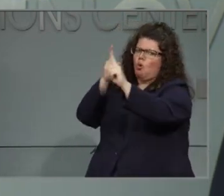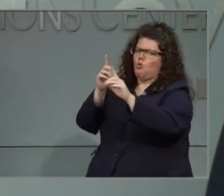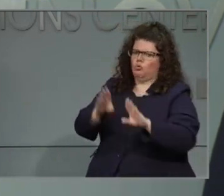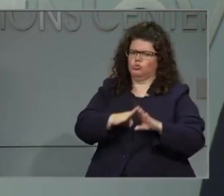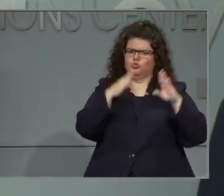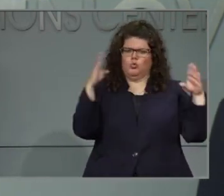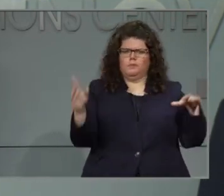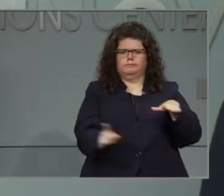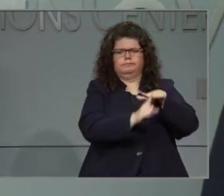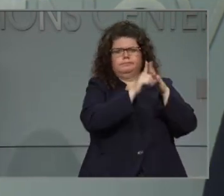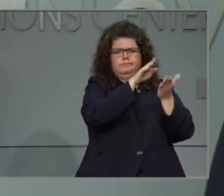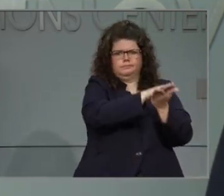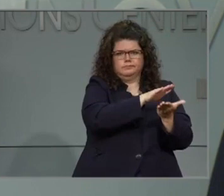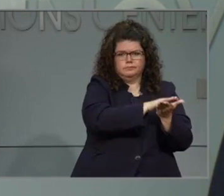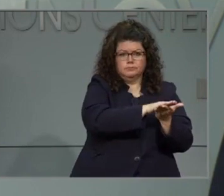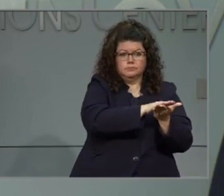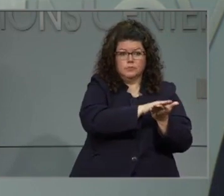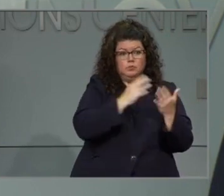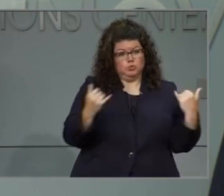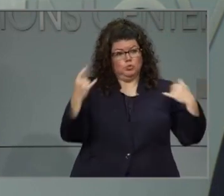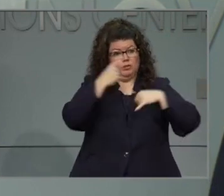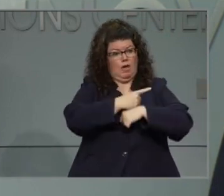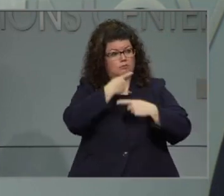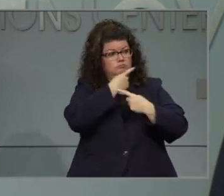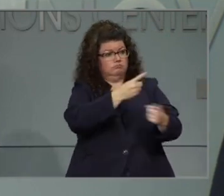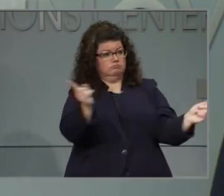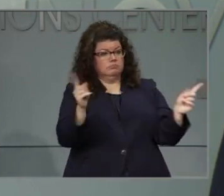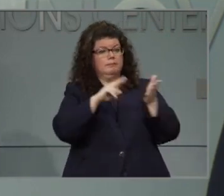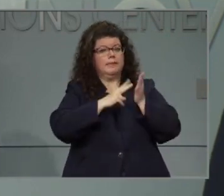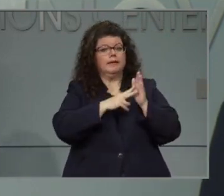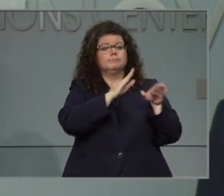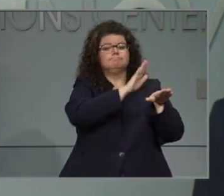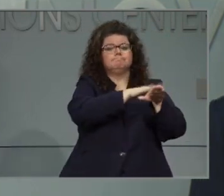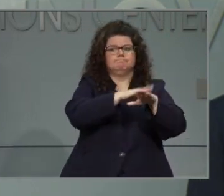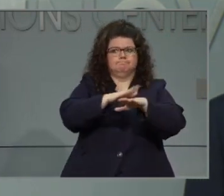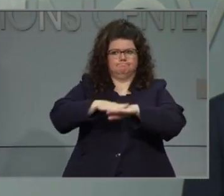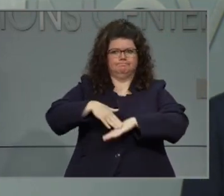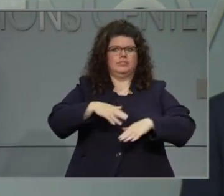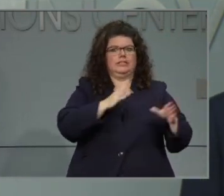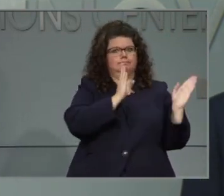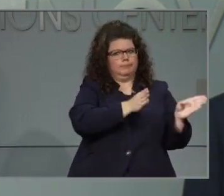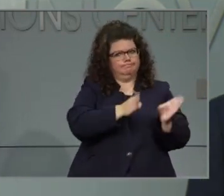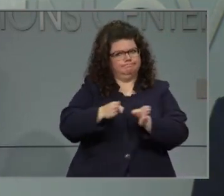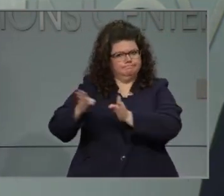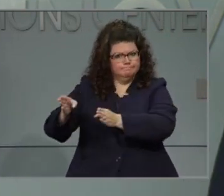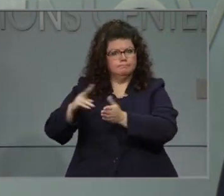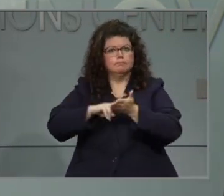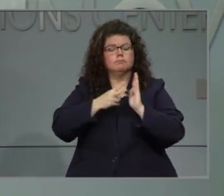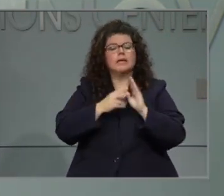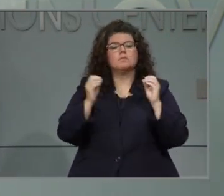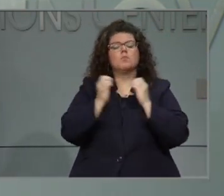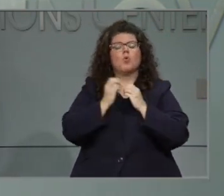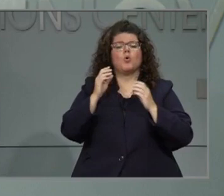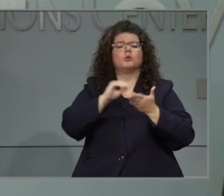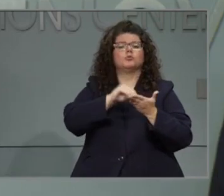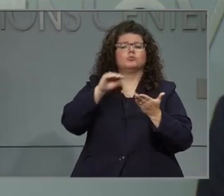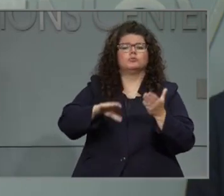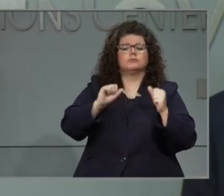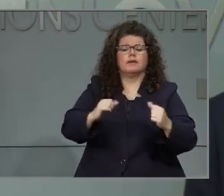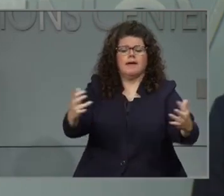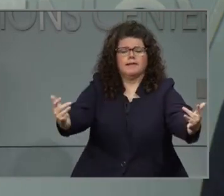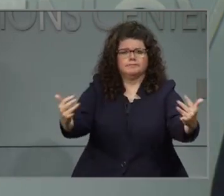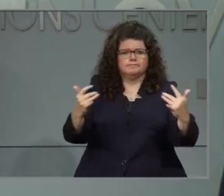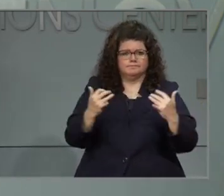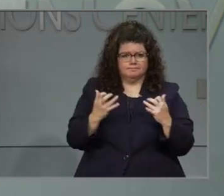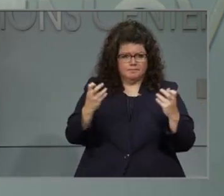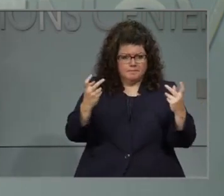announcement today, like the governor said, we're trying to give folks even more options to bring a greater range of students, particularly our younger students in